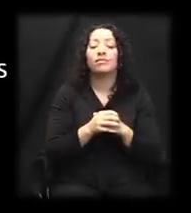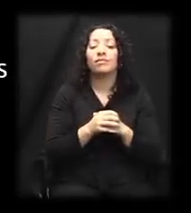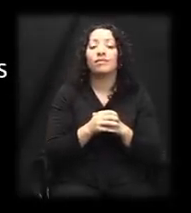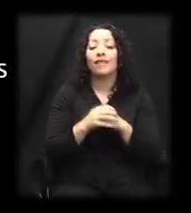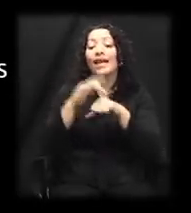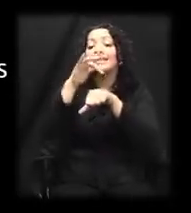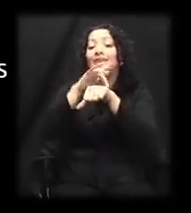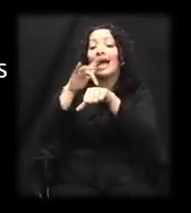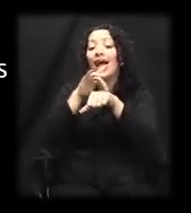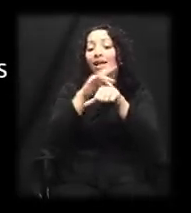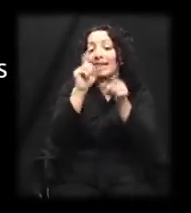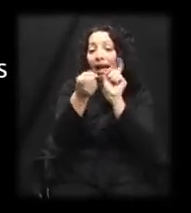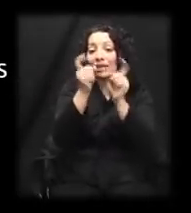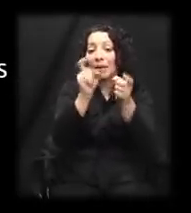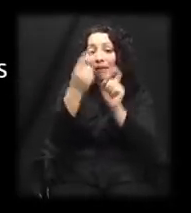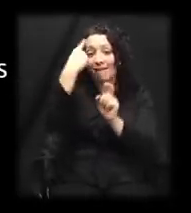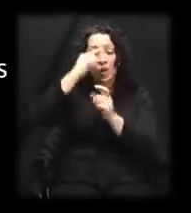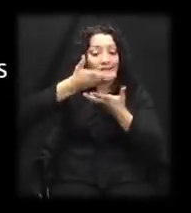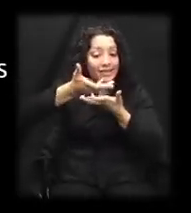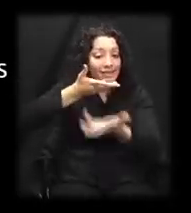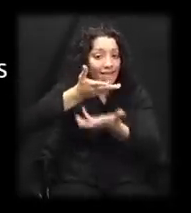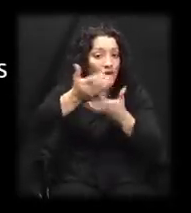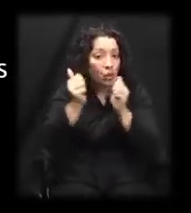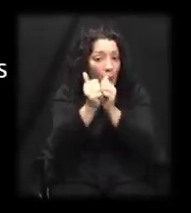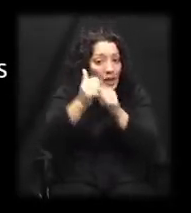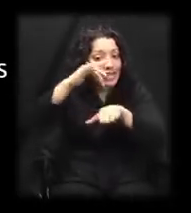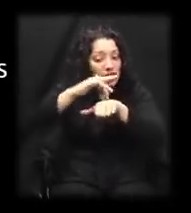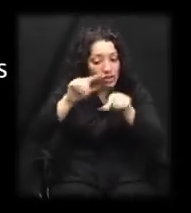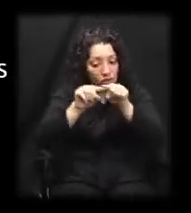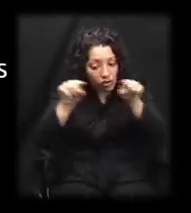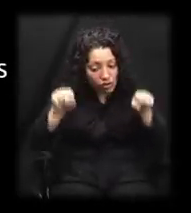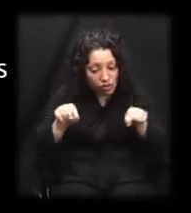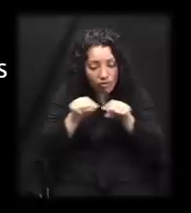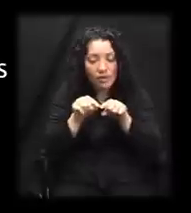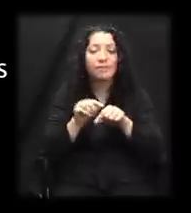Tactile adaptations for interfacing with touch screens.